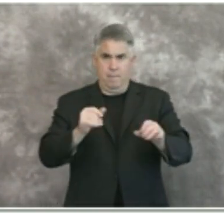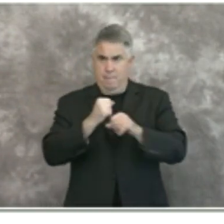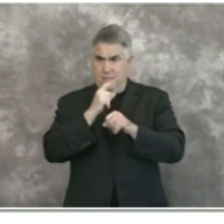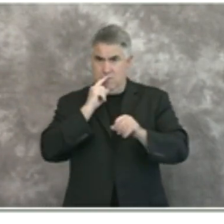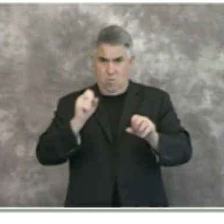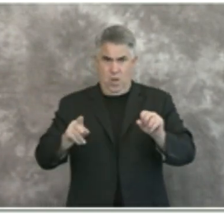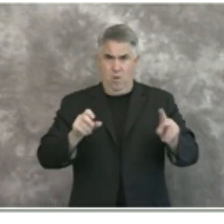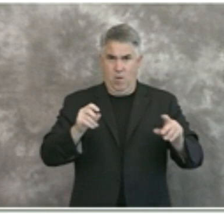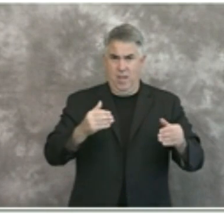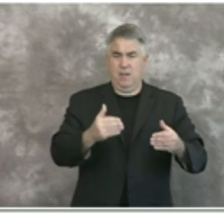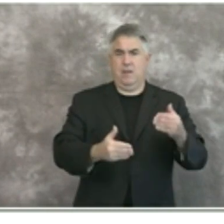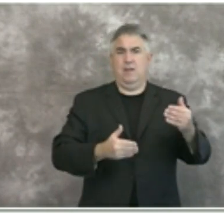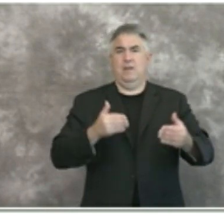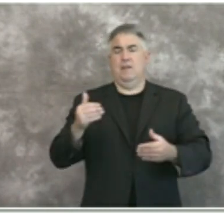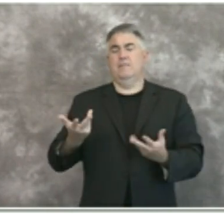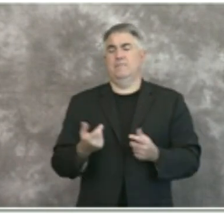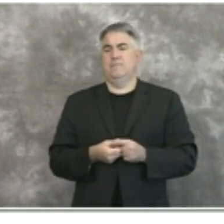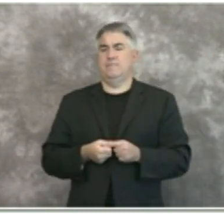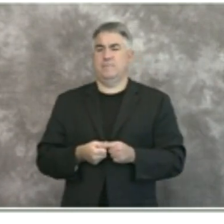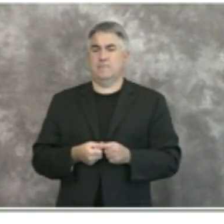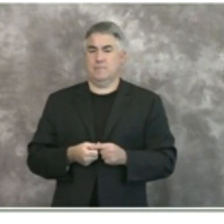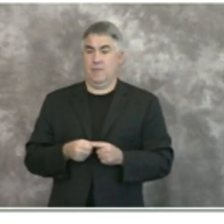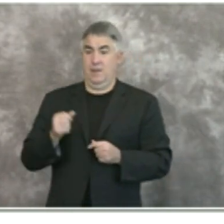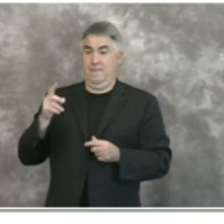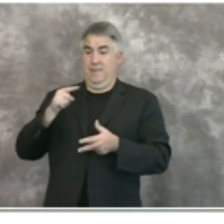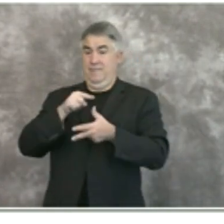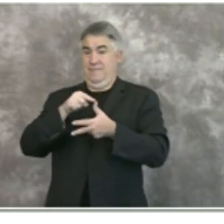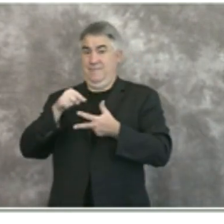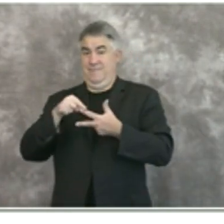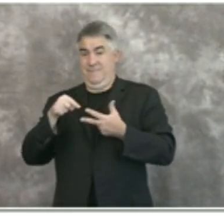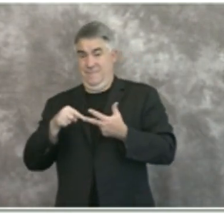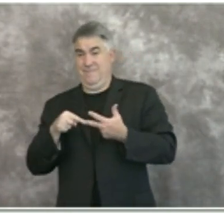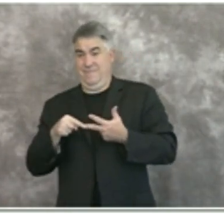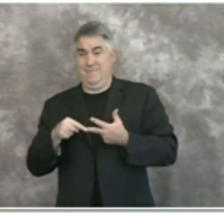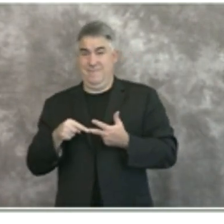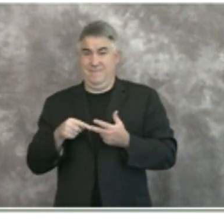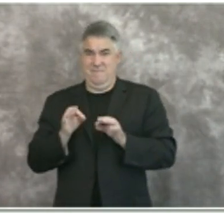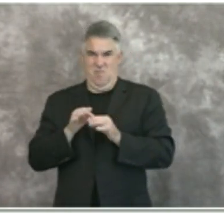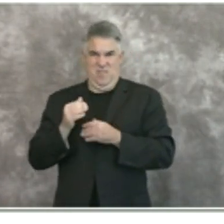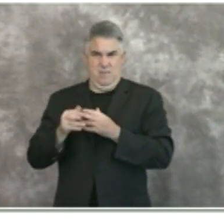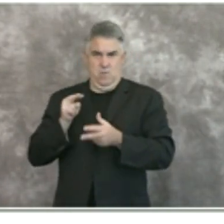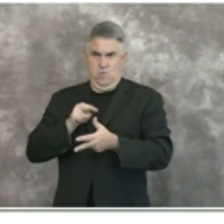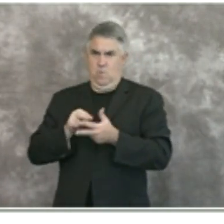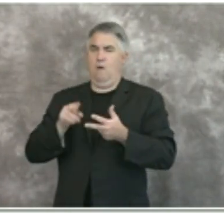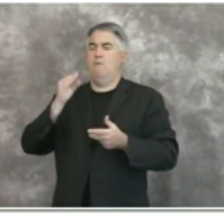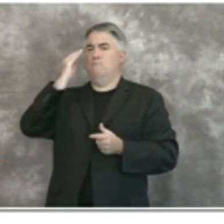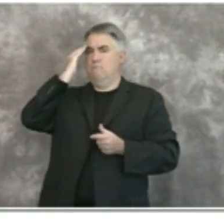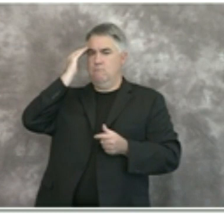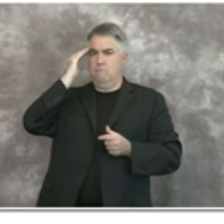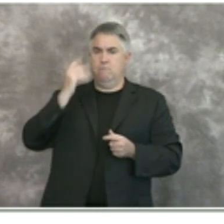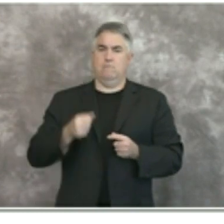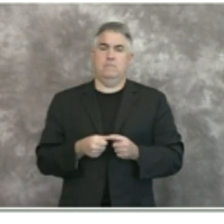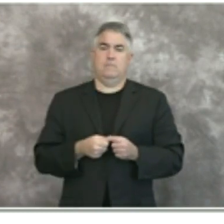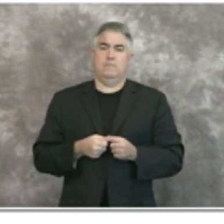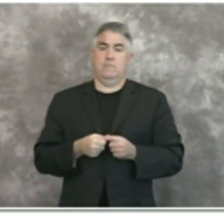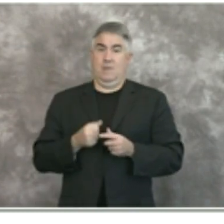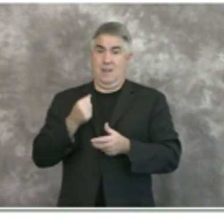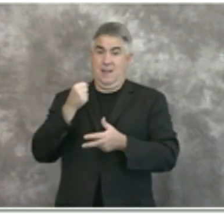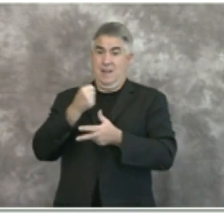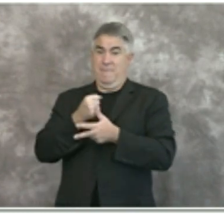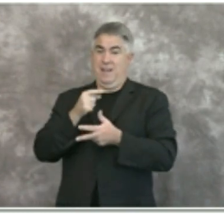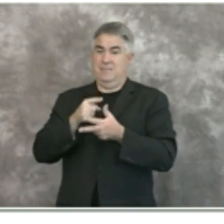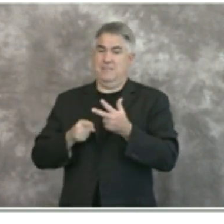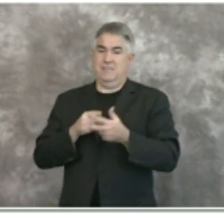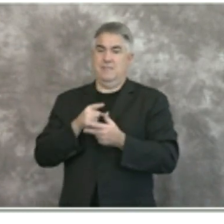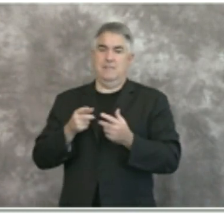uh but if any one of those three triggers i mentioned were hit then these are the range of options uh